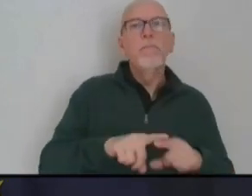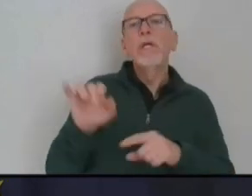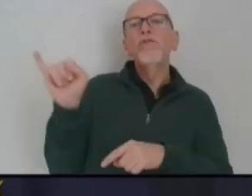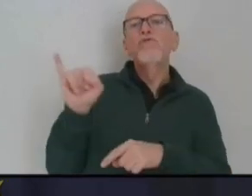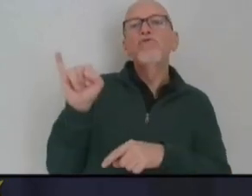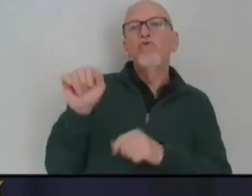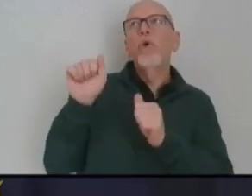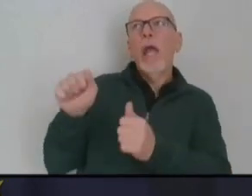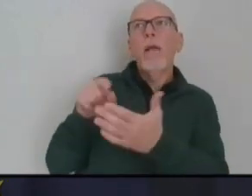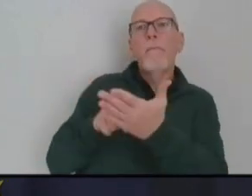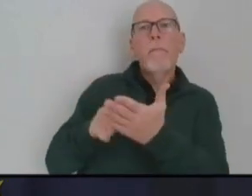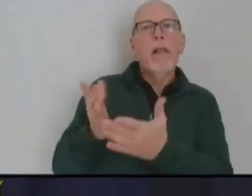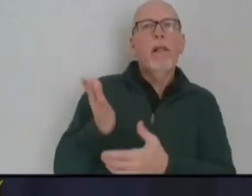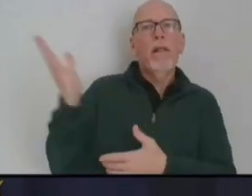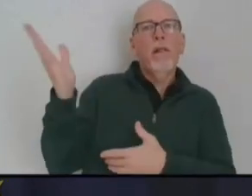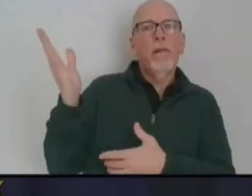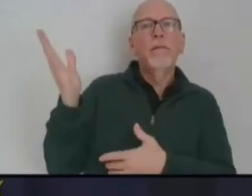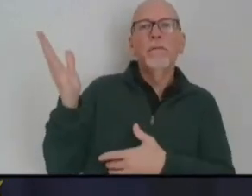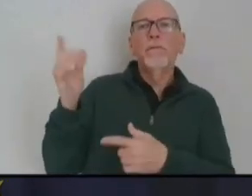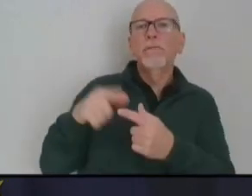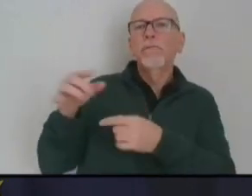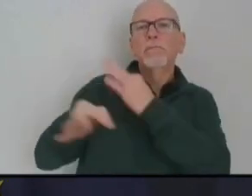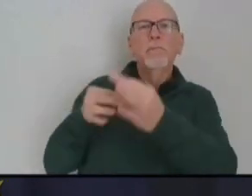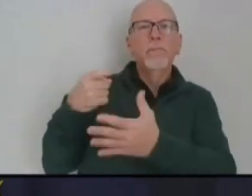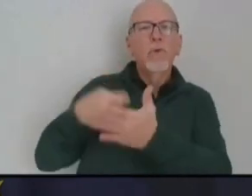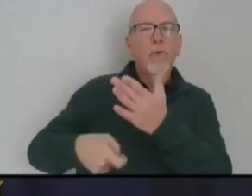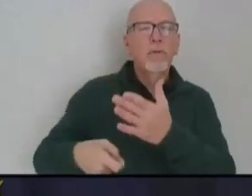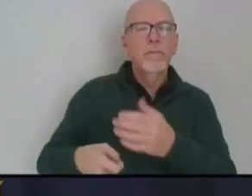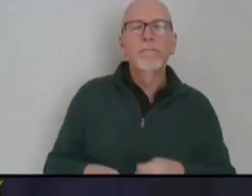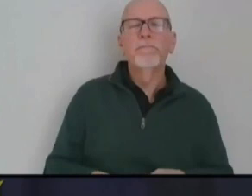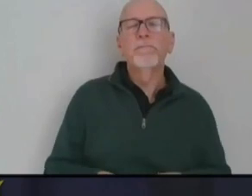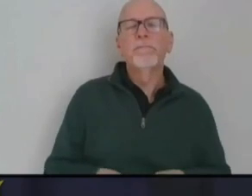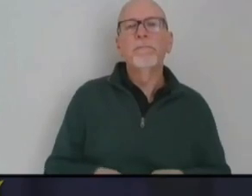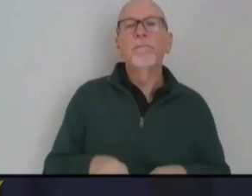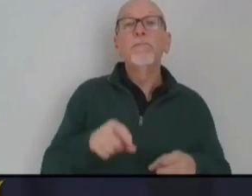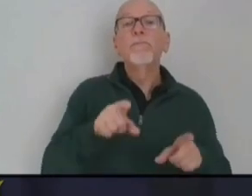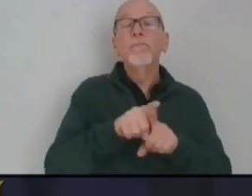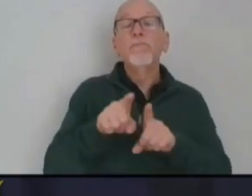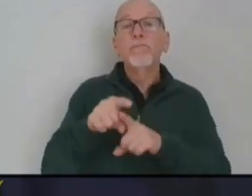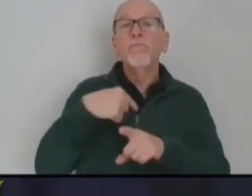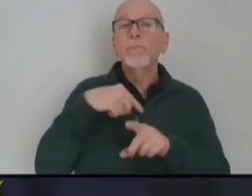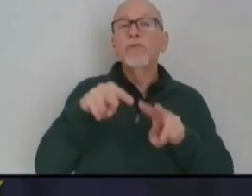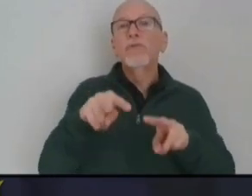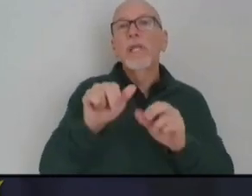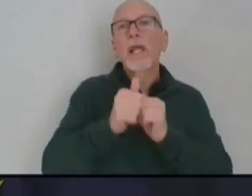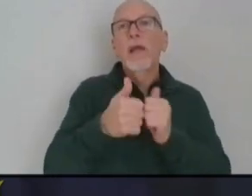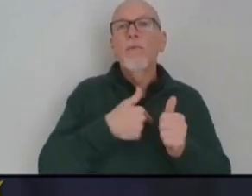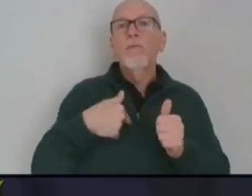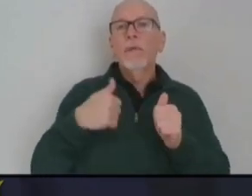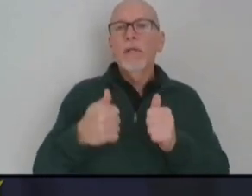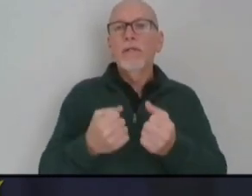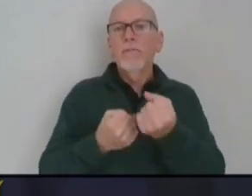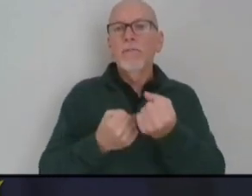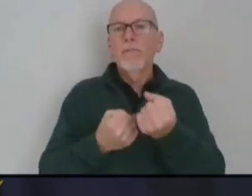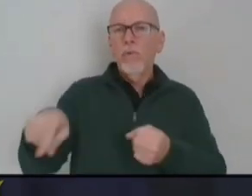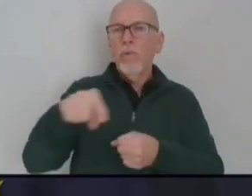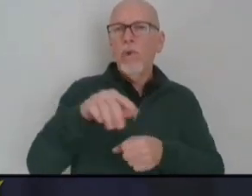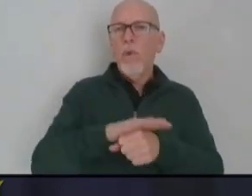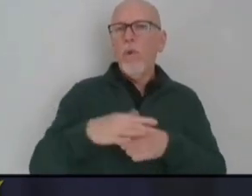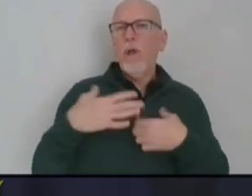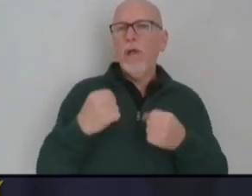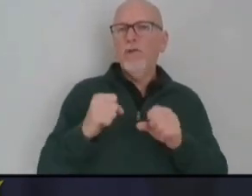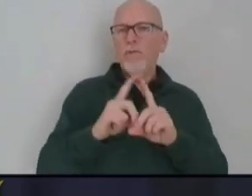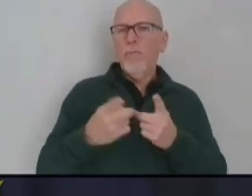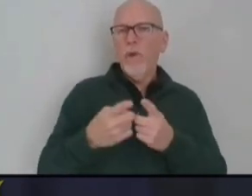billed for the administration fee to help offset that cost. Additionally, we are looking at ways at how we can support our local health departments in their